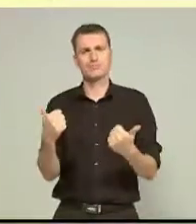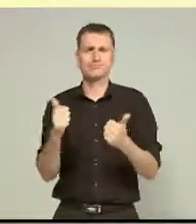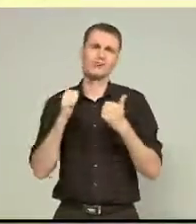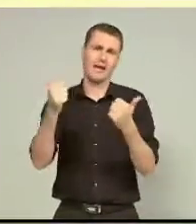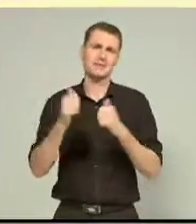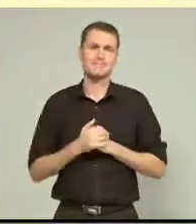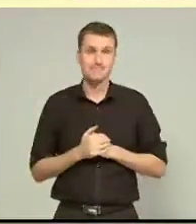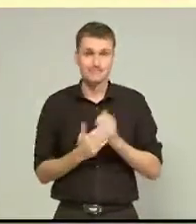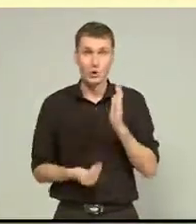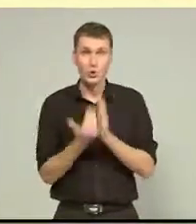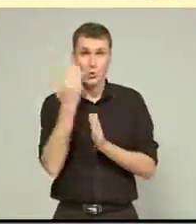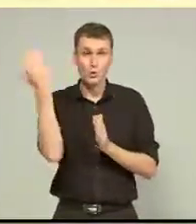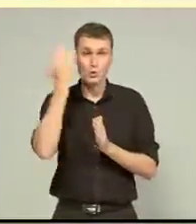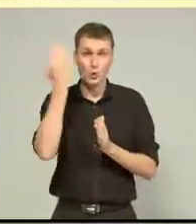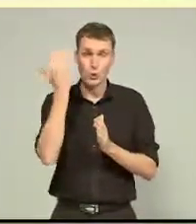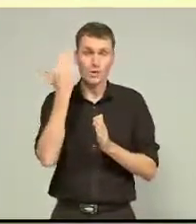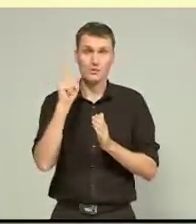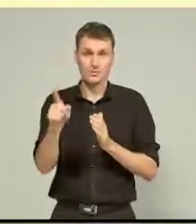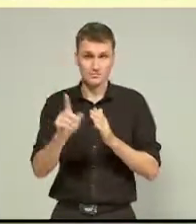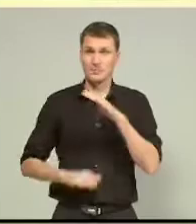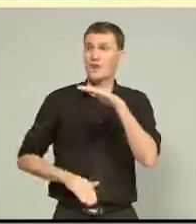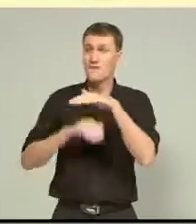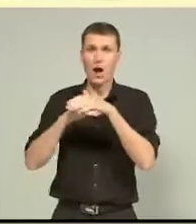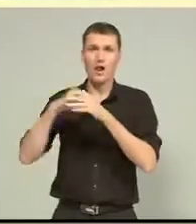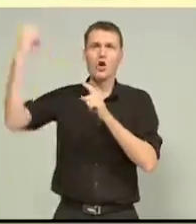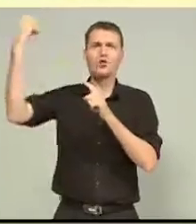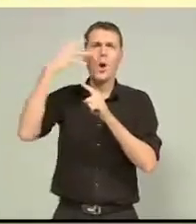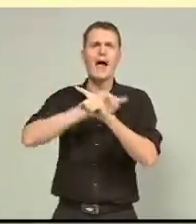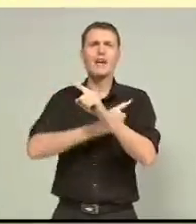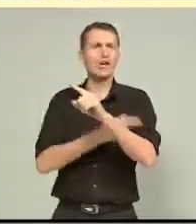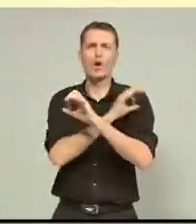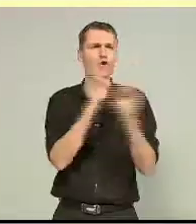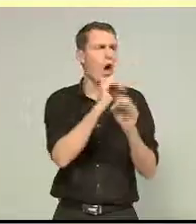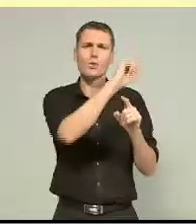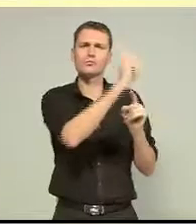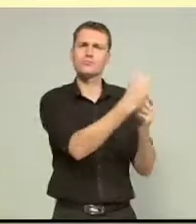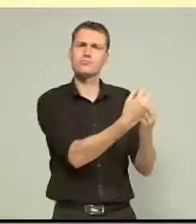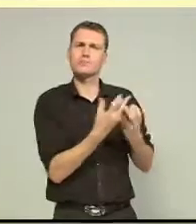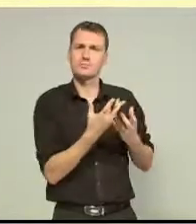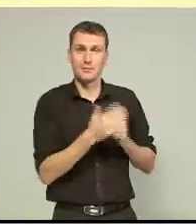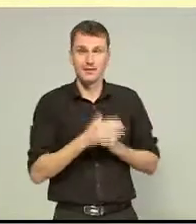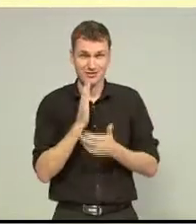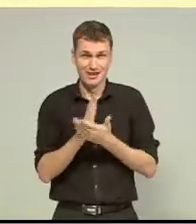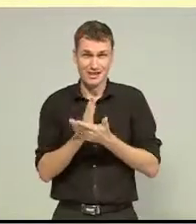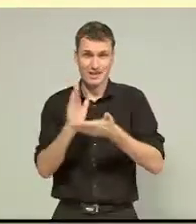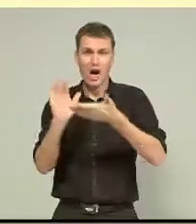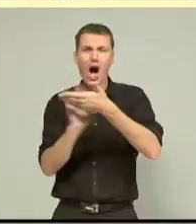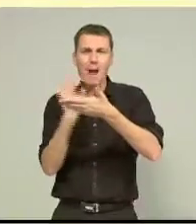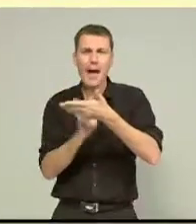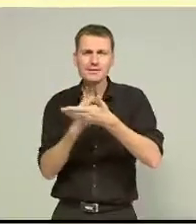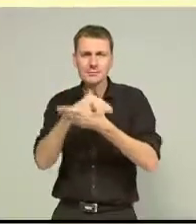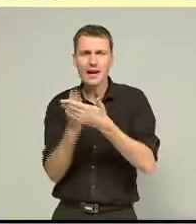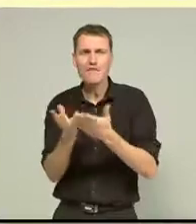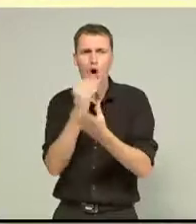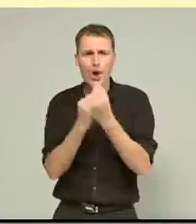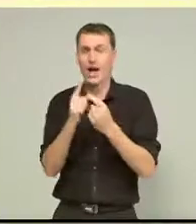school is off the grid. It's run entirely by solar energy. The students use iPads as part of their learning, and it even has its own radio station.